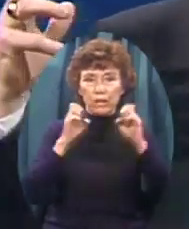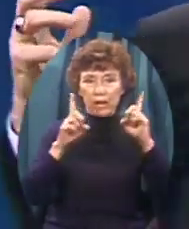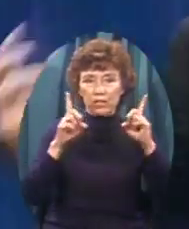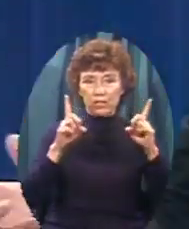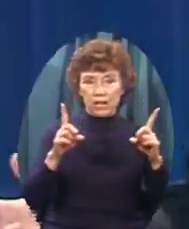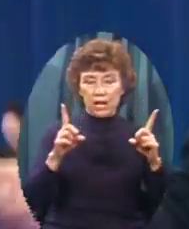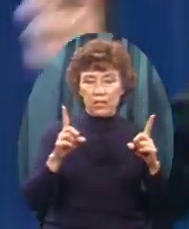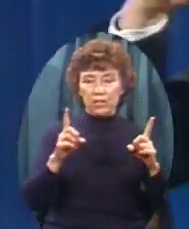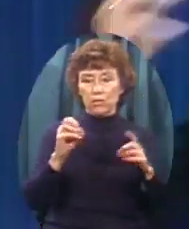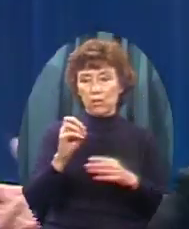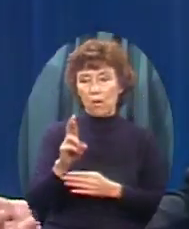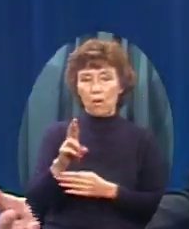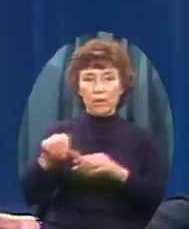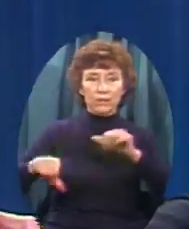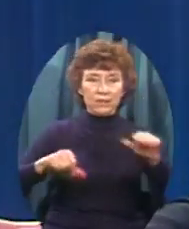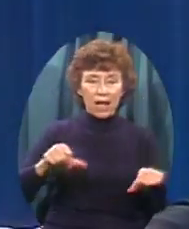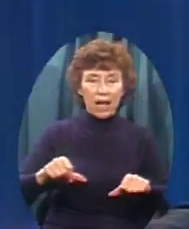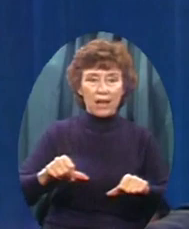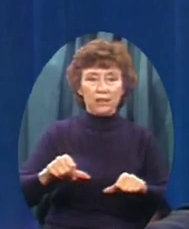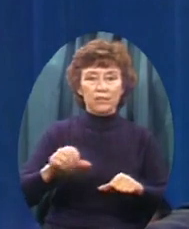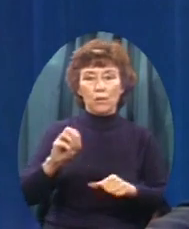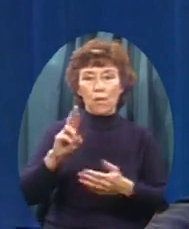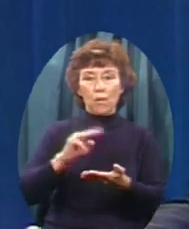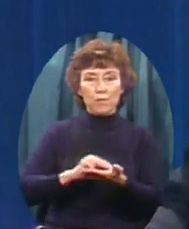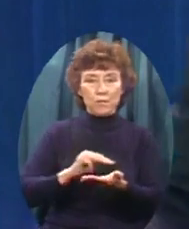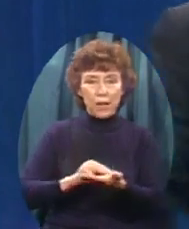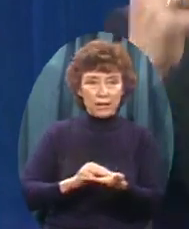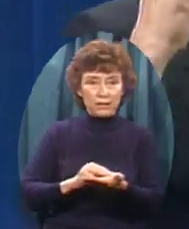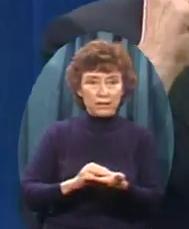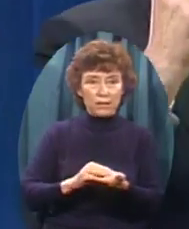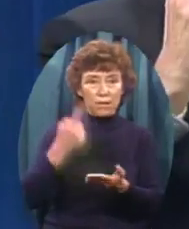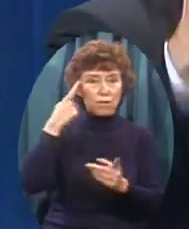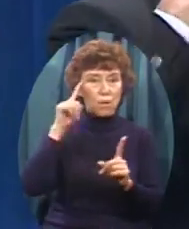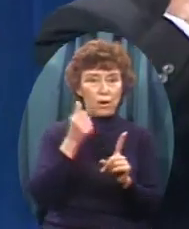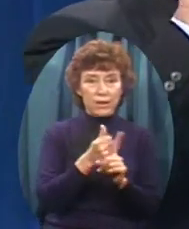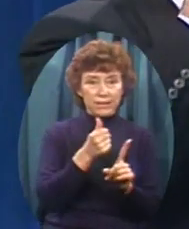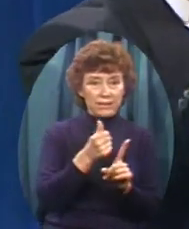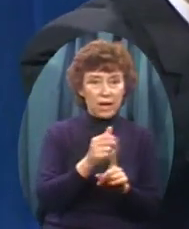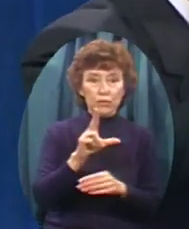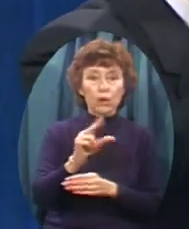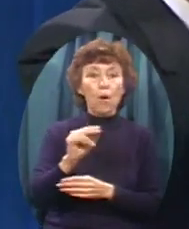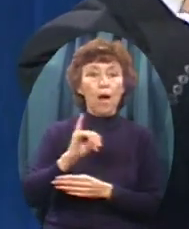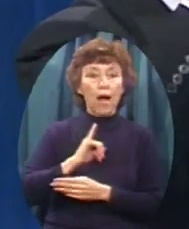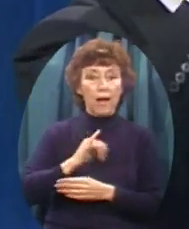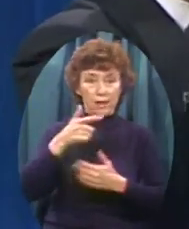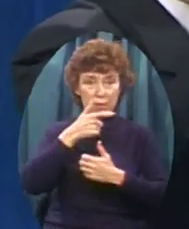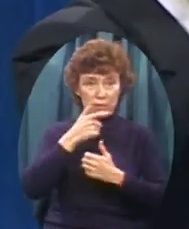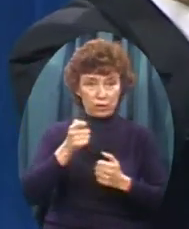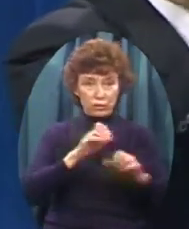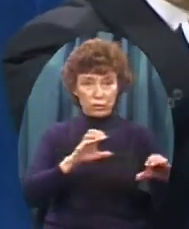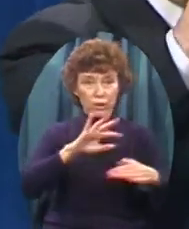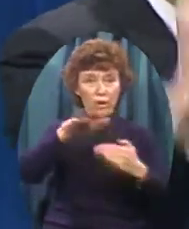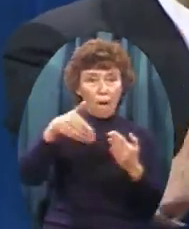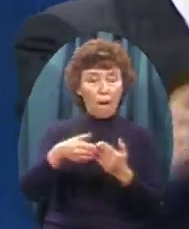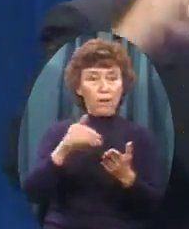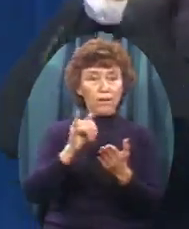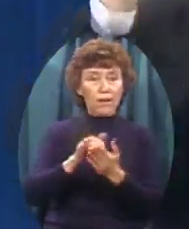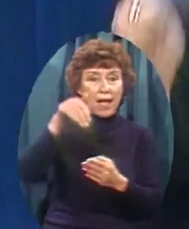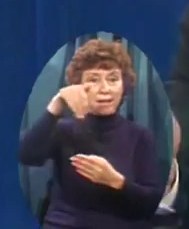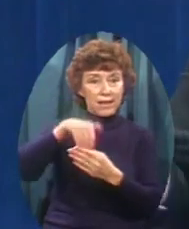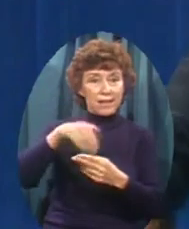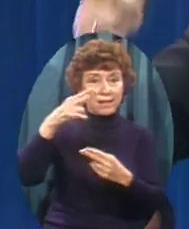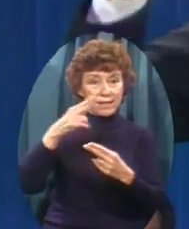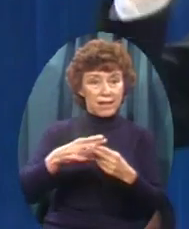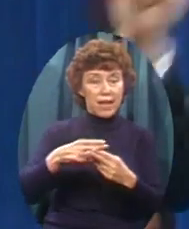science for science's sake Or medicine for medicine's sake I am interested in doing All of that In the name of The Lord